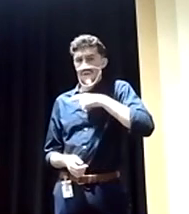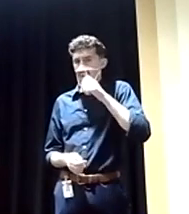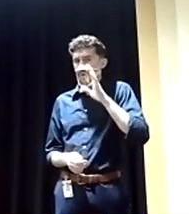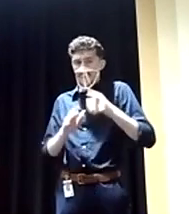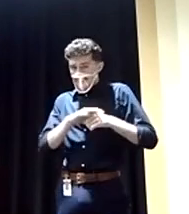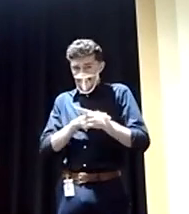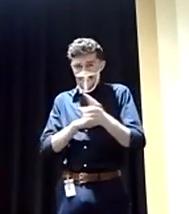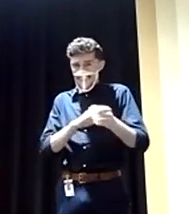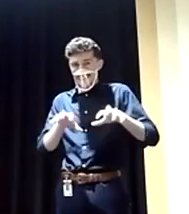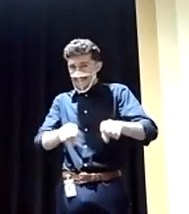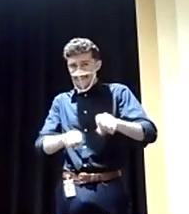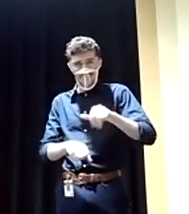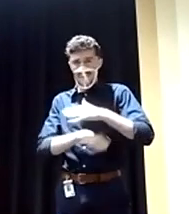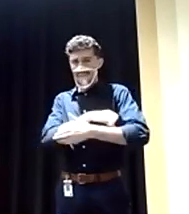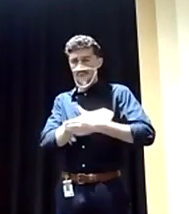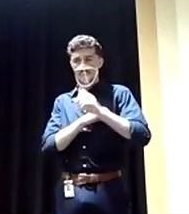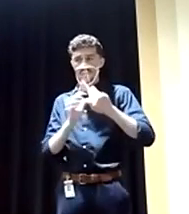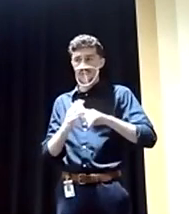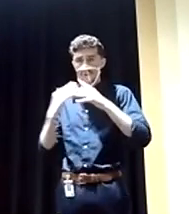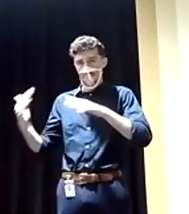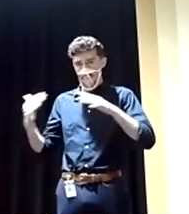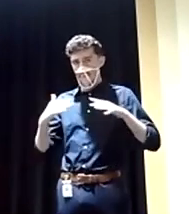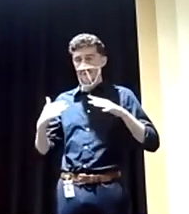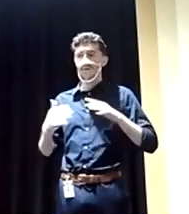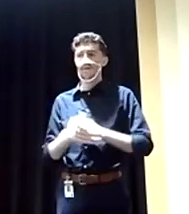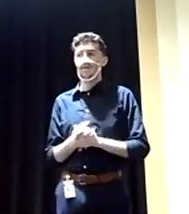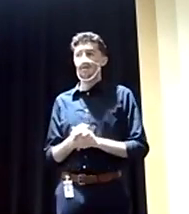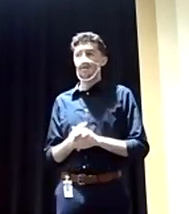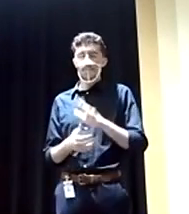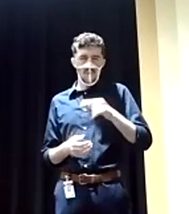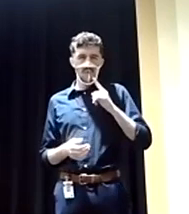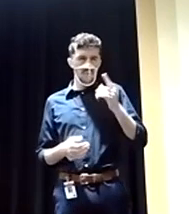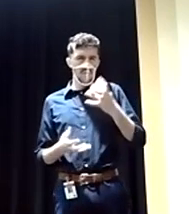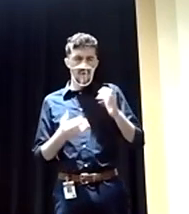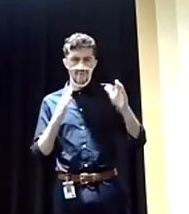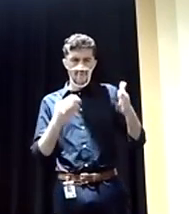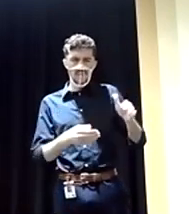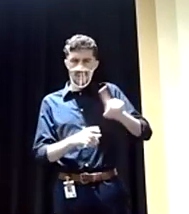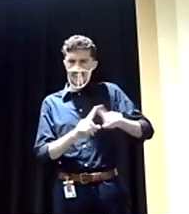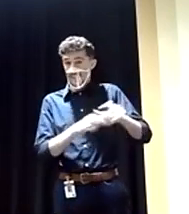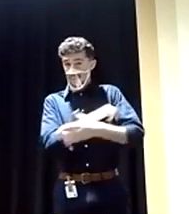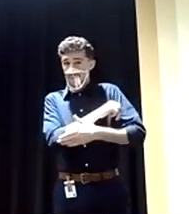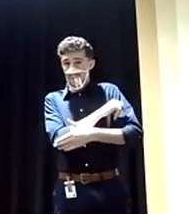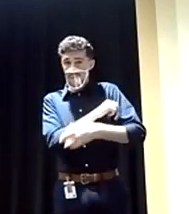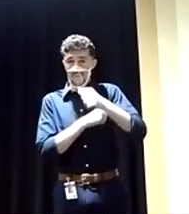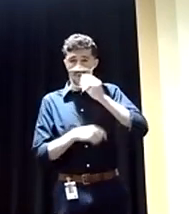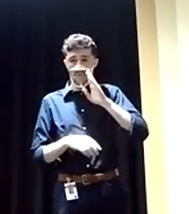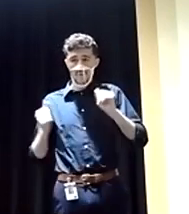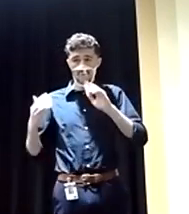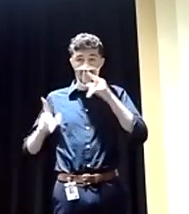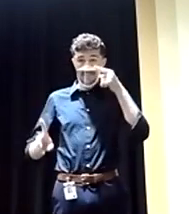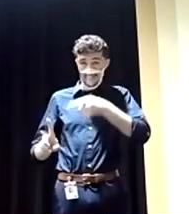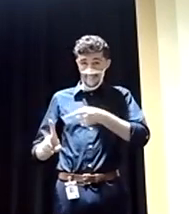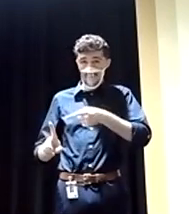start a war with them. So, but we're letting them do it. But we want to talk about other countries who want to develop